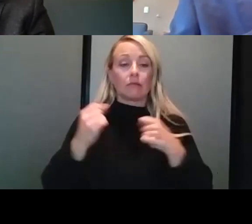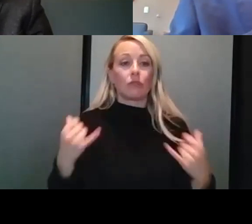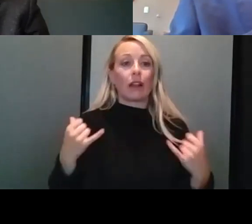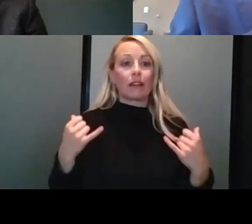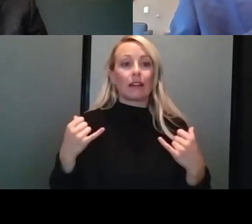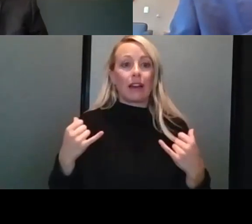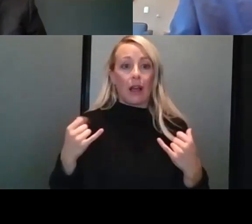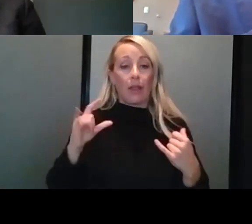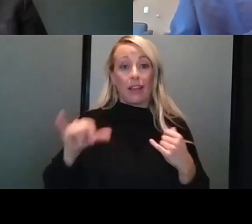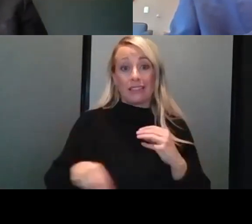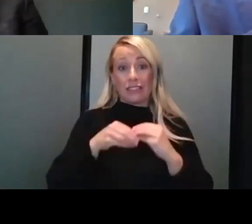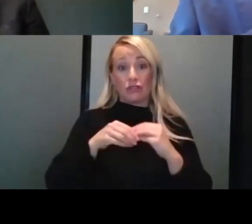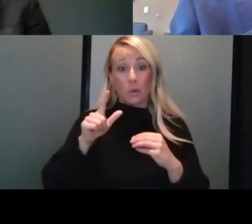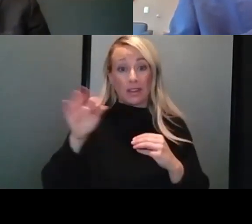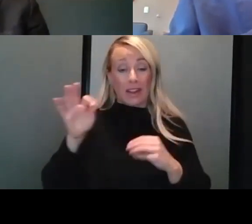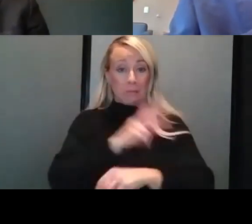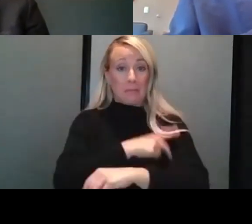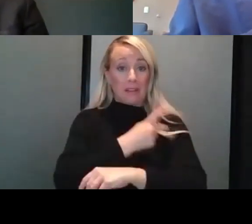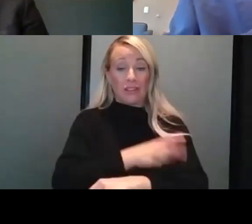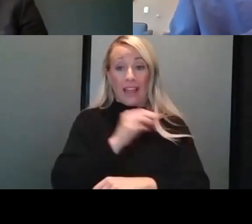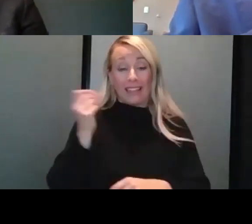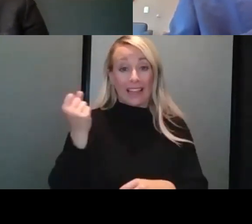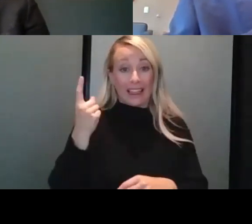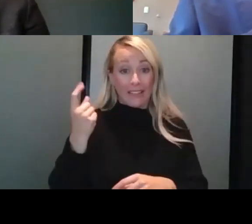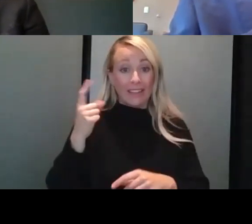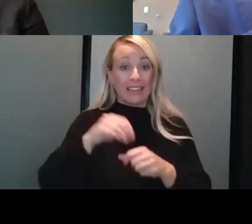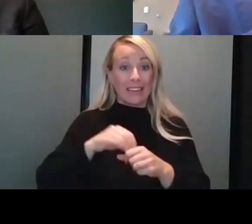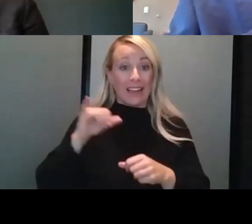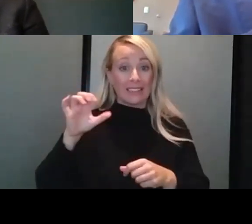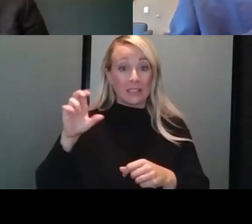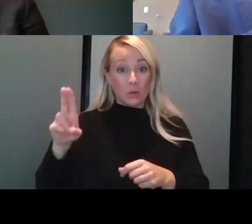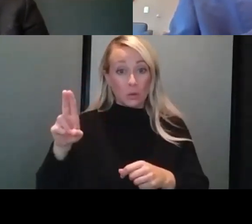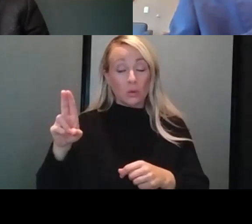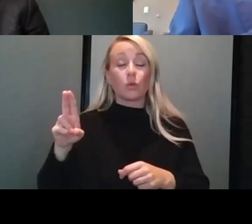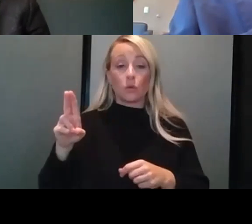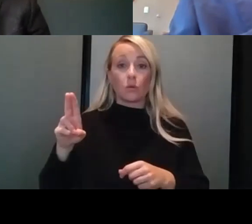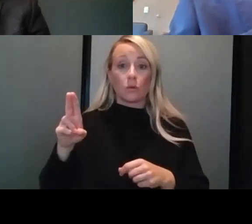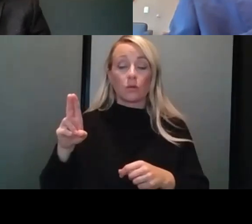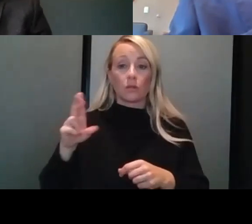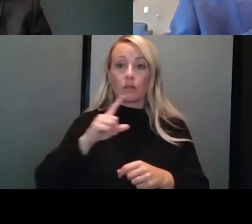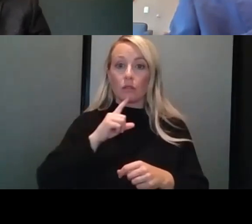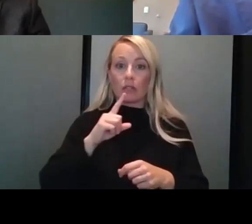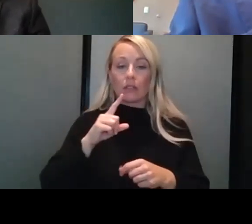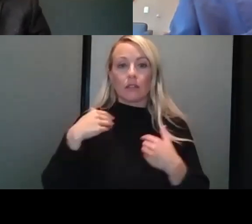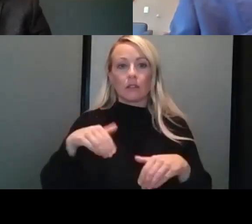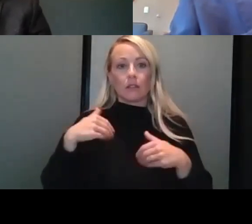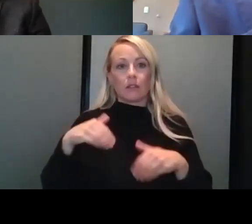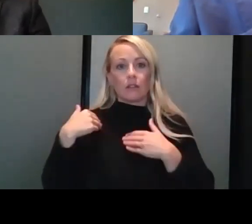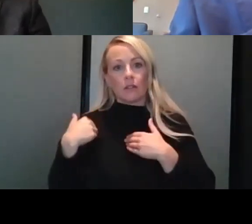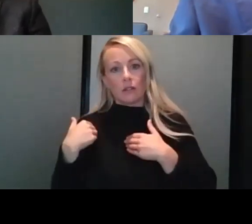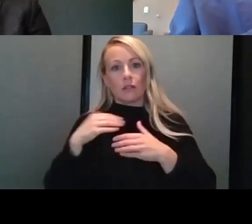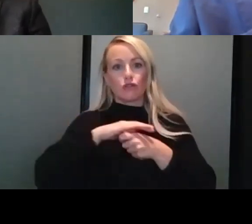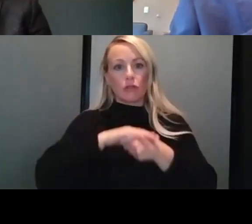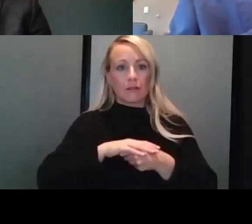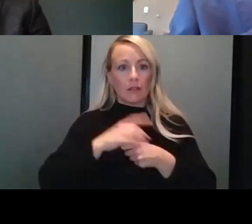addition of the 29 patients and especially the 11 patients in the intensive care unit are putting a strain on our ability to care for